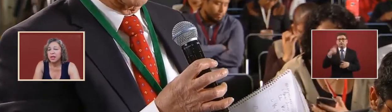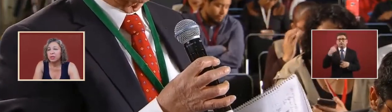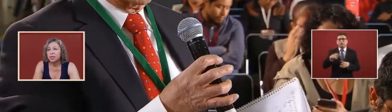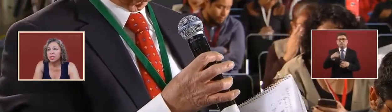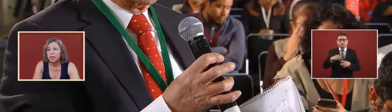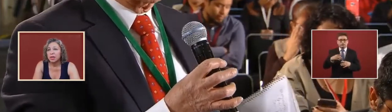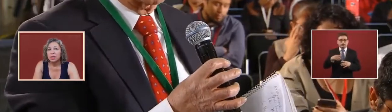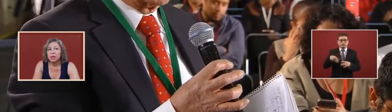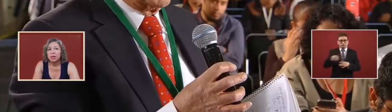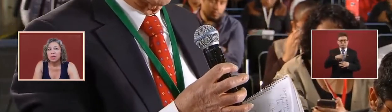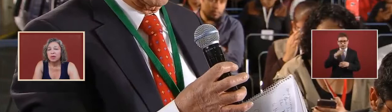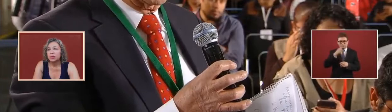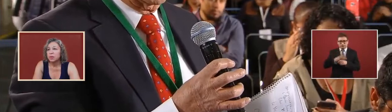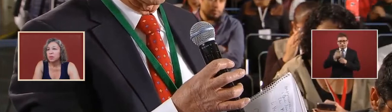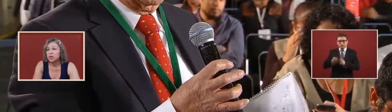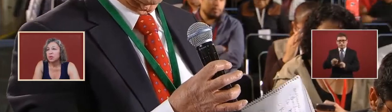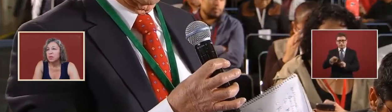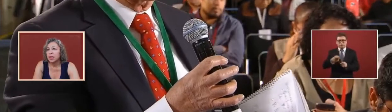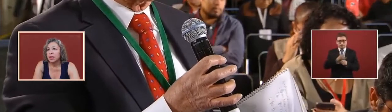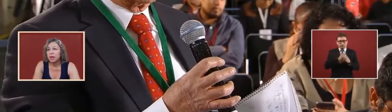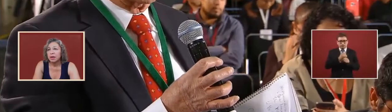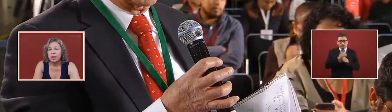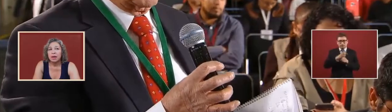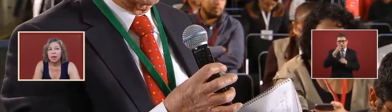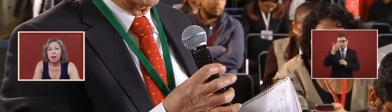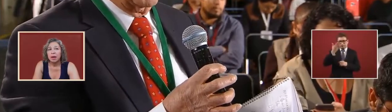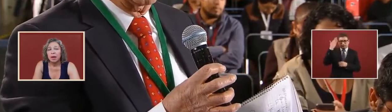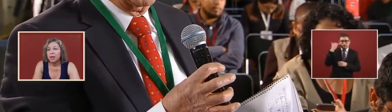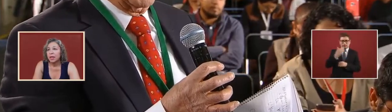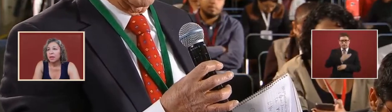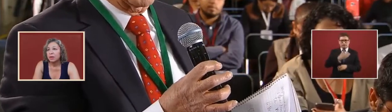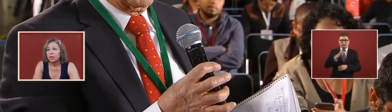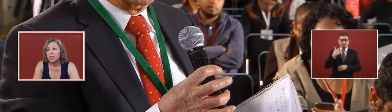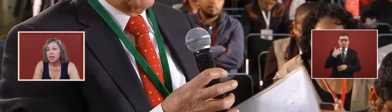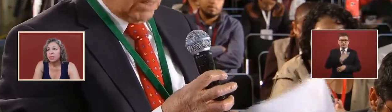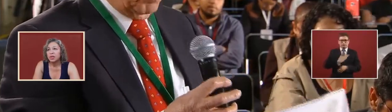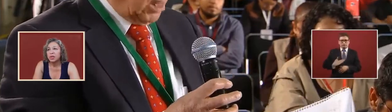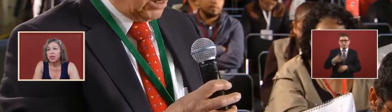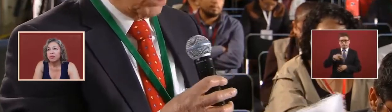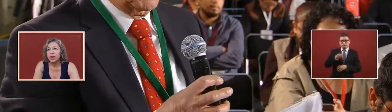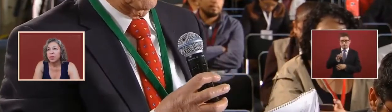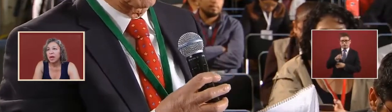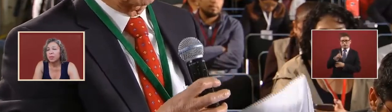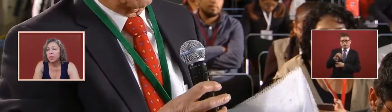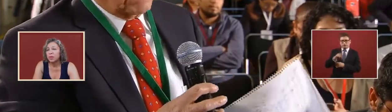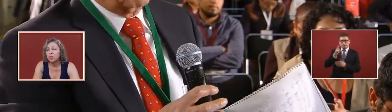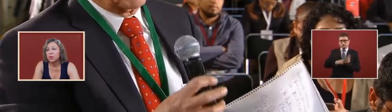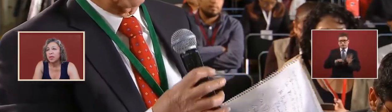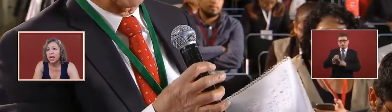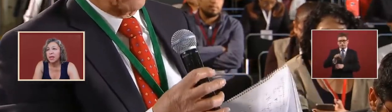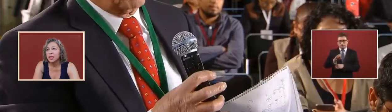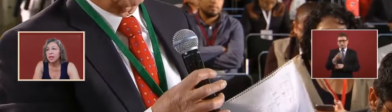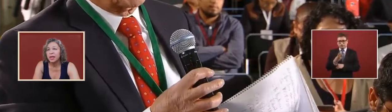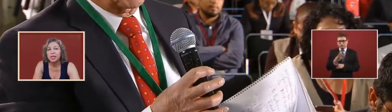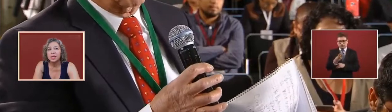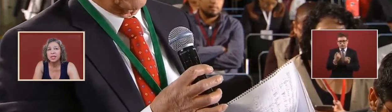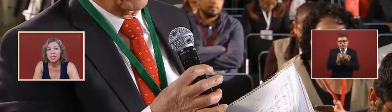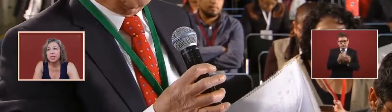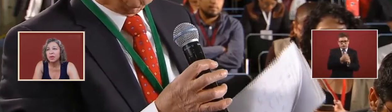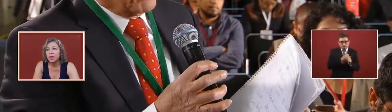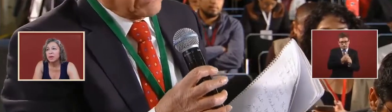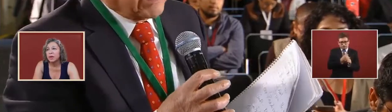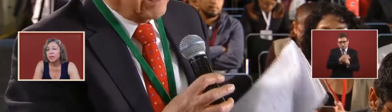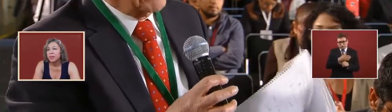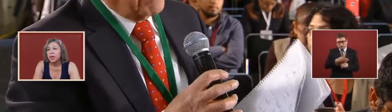that was that was supposed to be like was able to clarify what happened with kennedy in